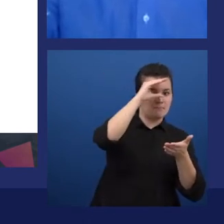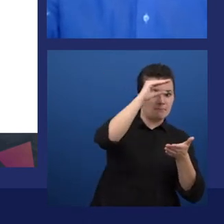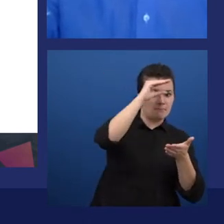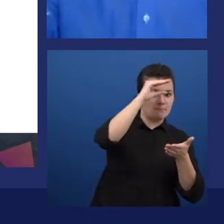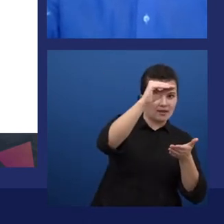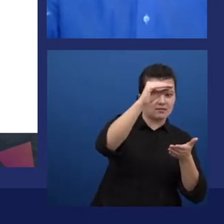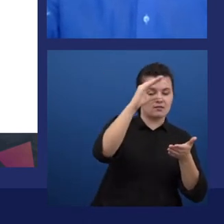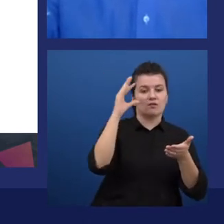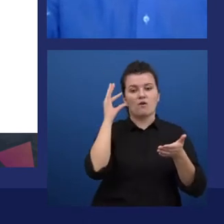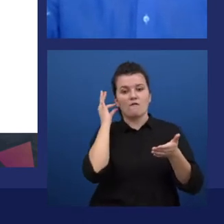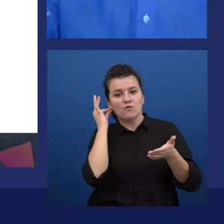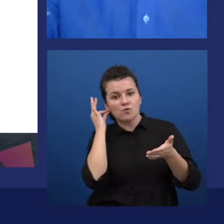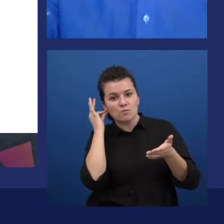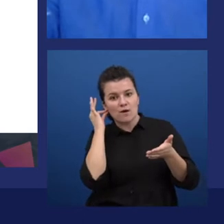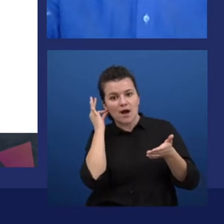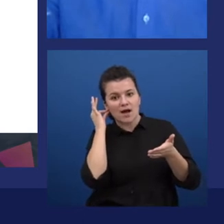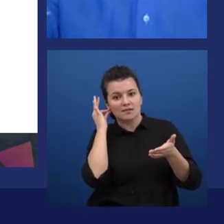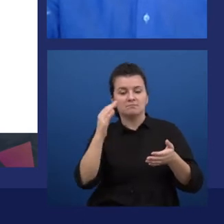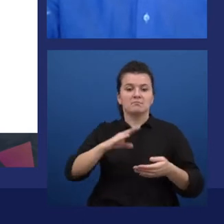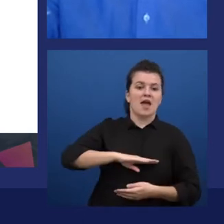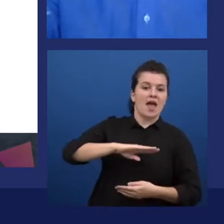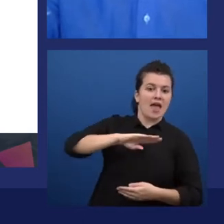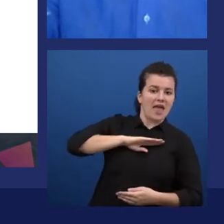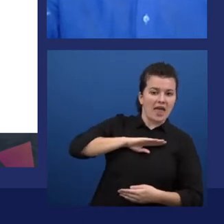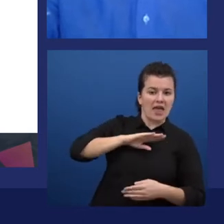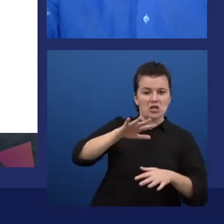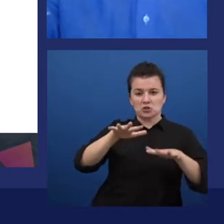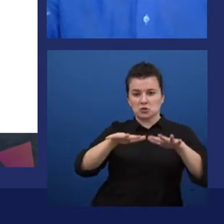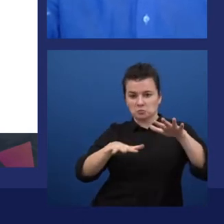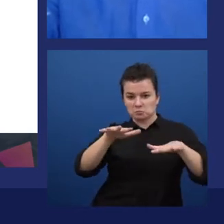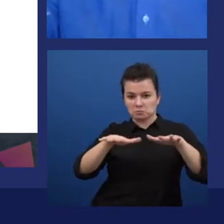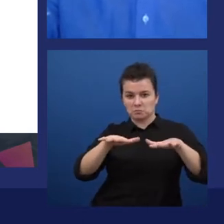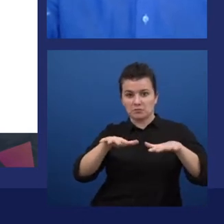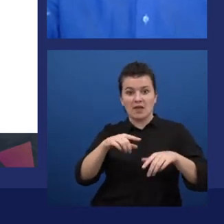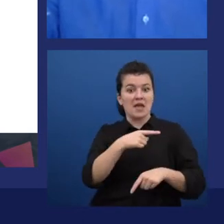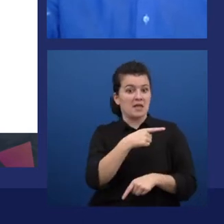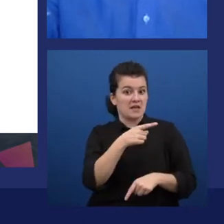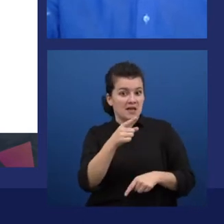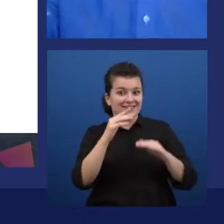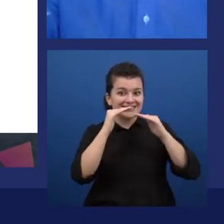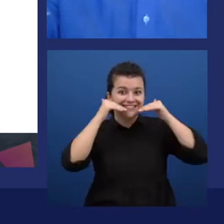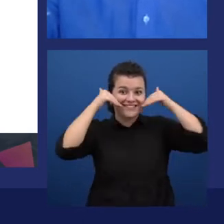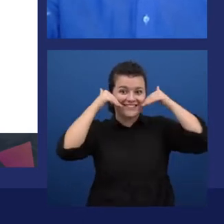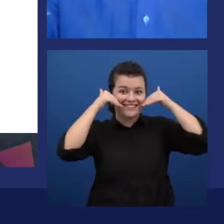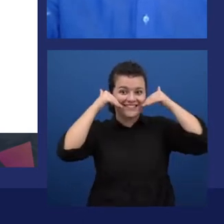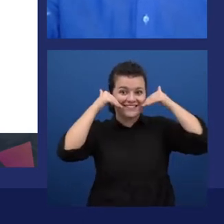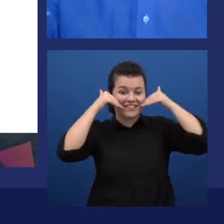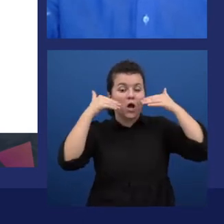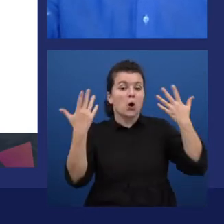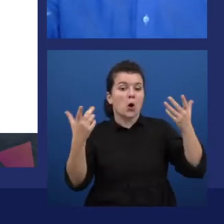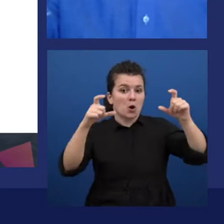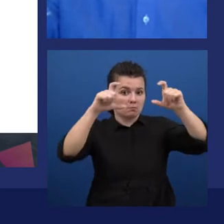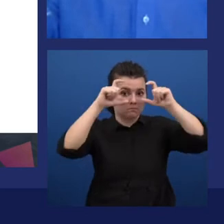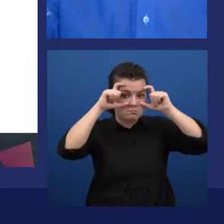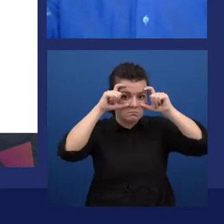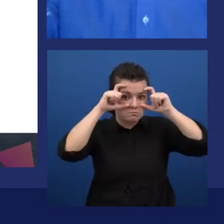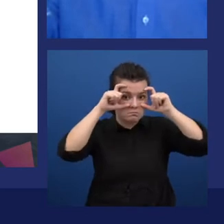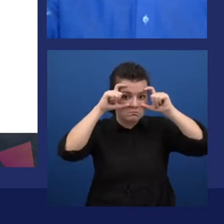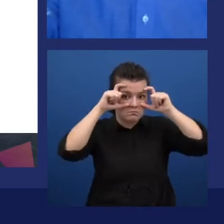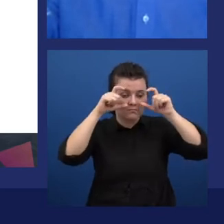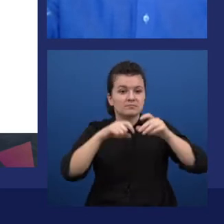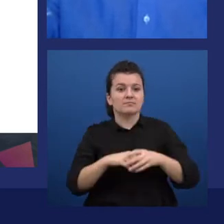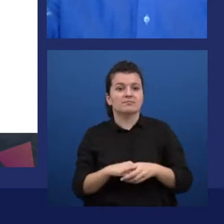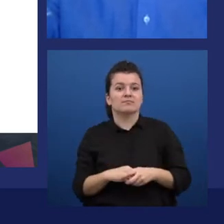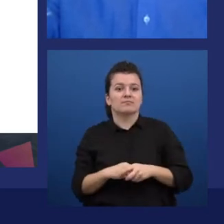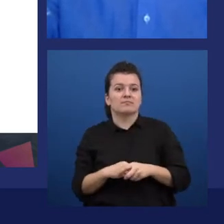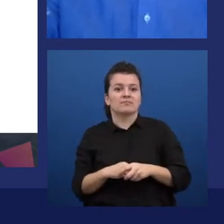whether they're smiling, whether they're wearing glasses, any other face attributes. I guess for the man, we should get some values in